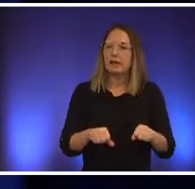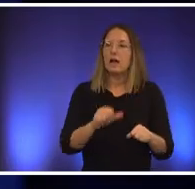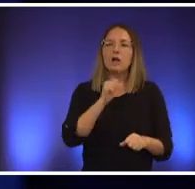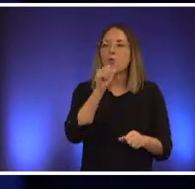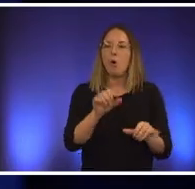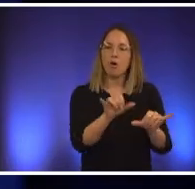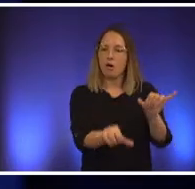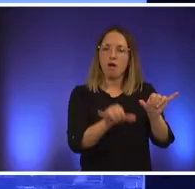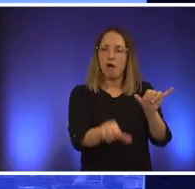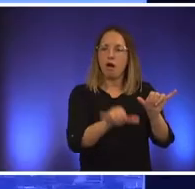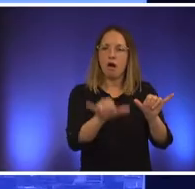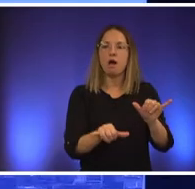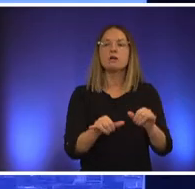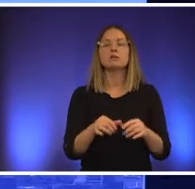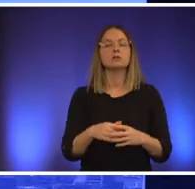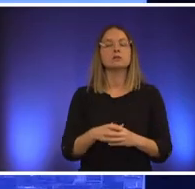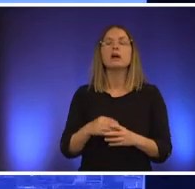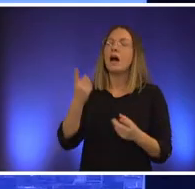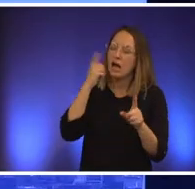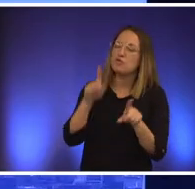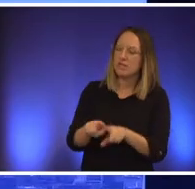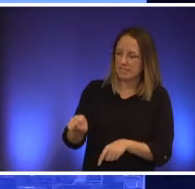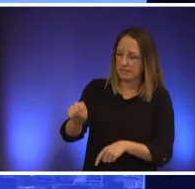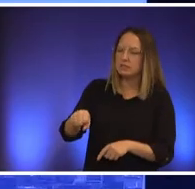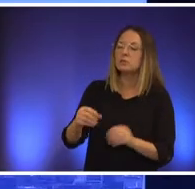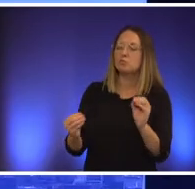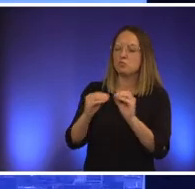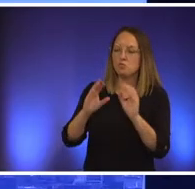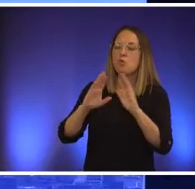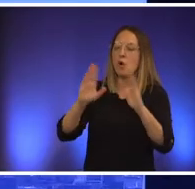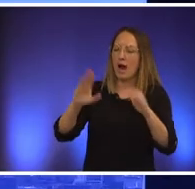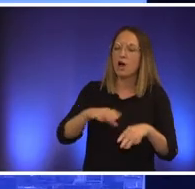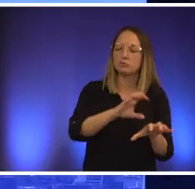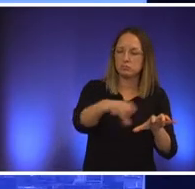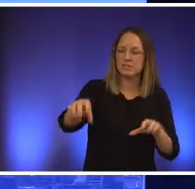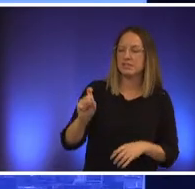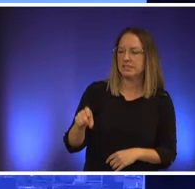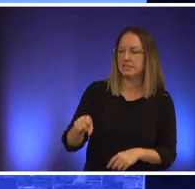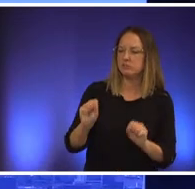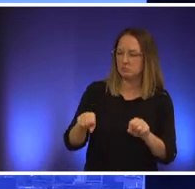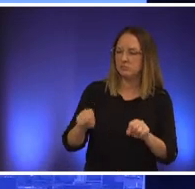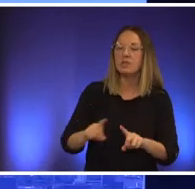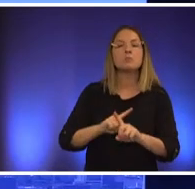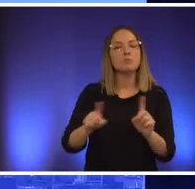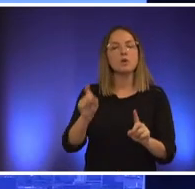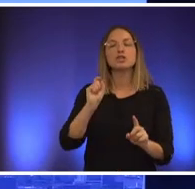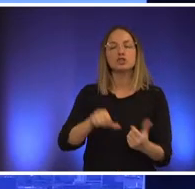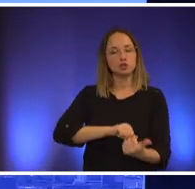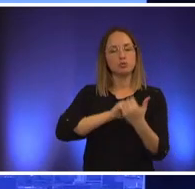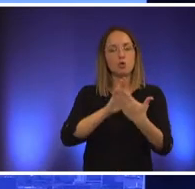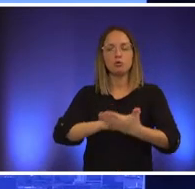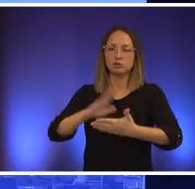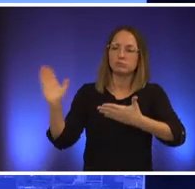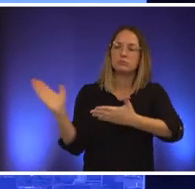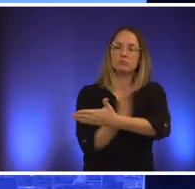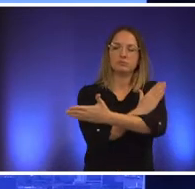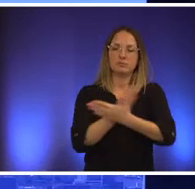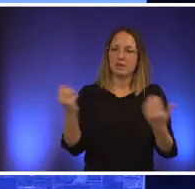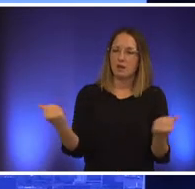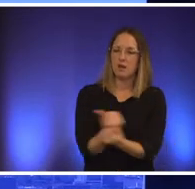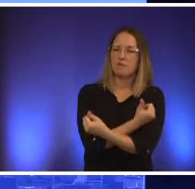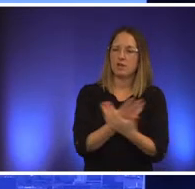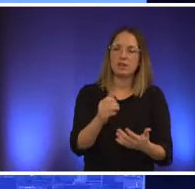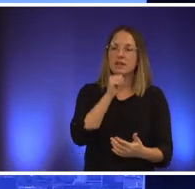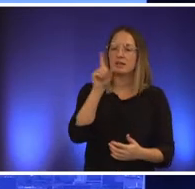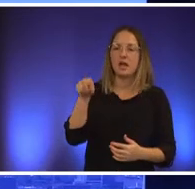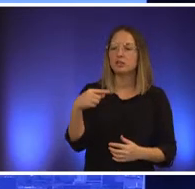need more housing we need we need to be working on this across the continuum and not just focus on an